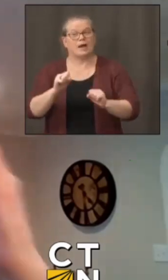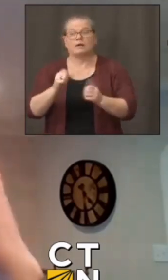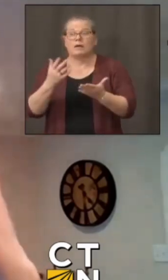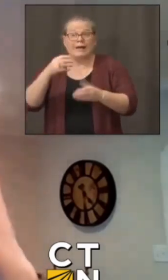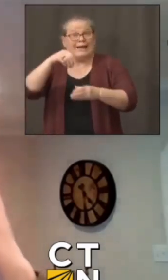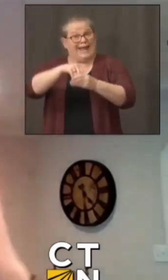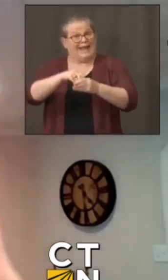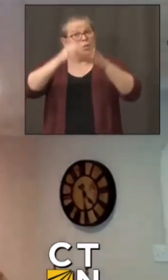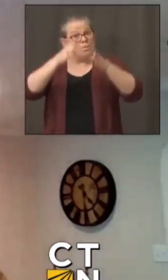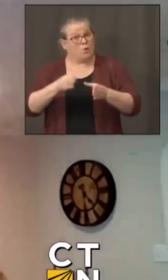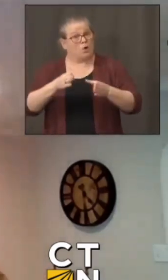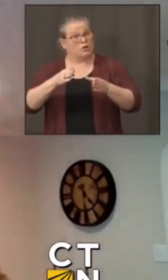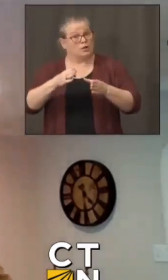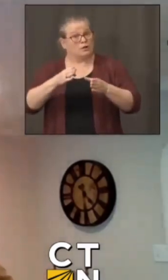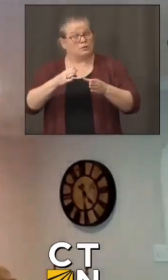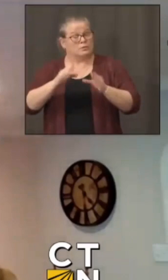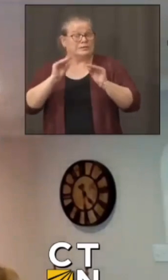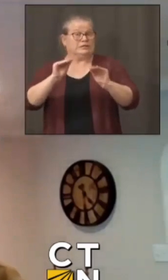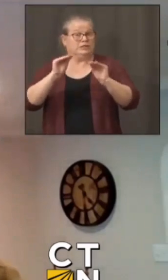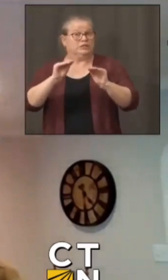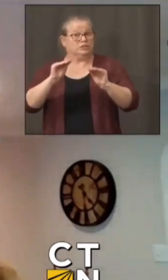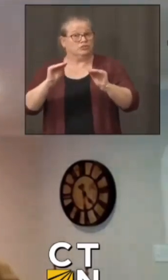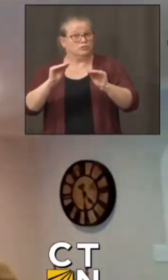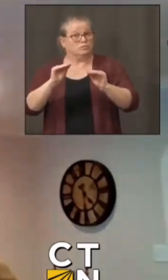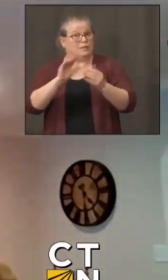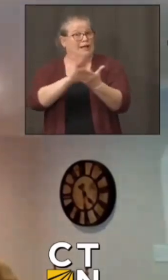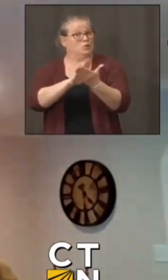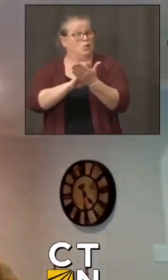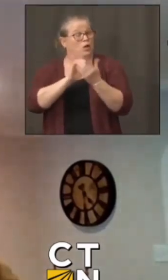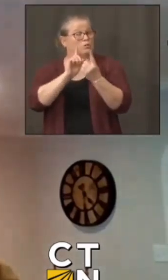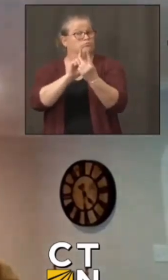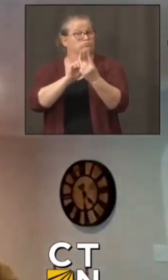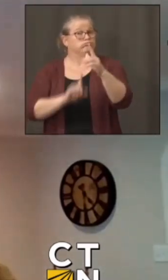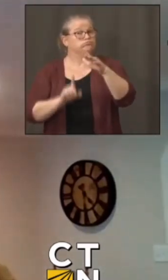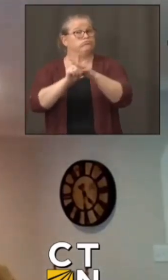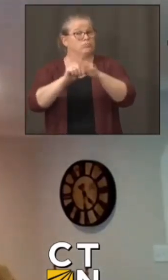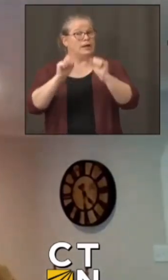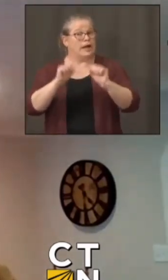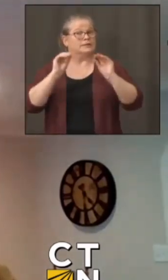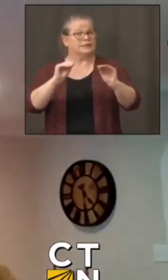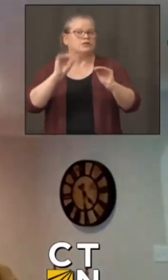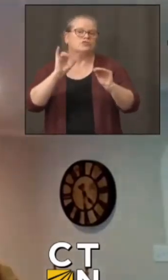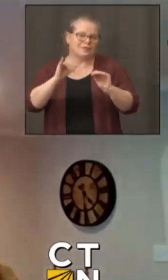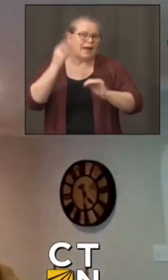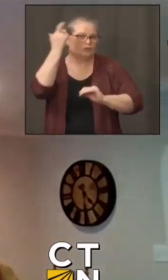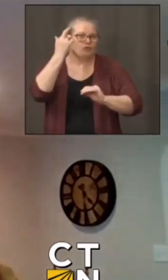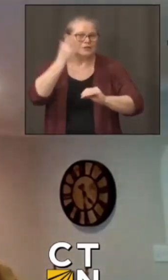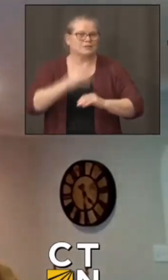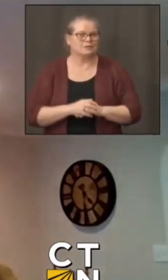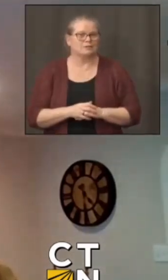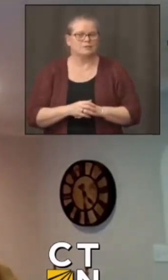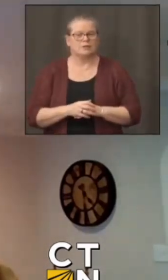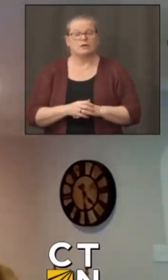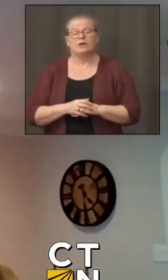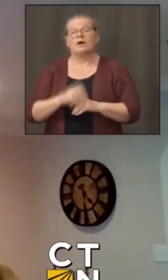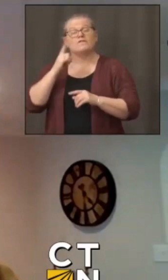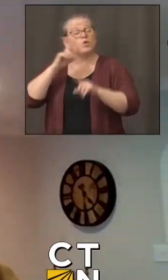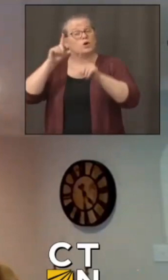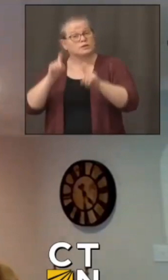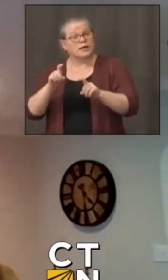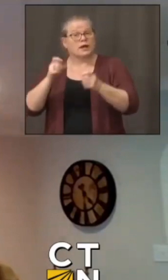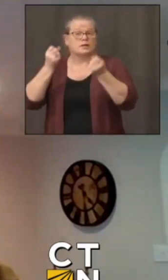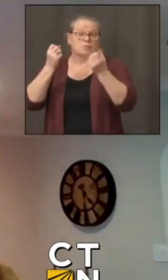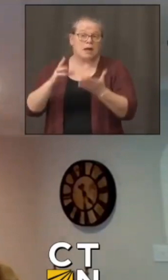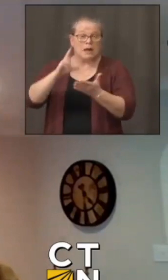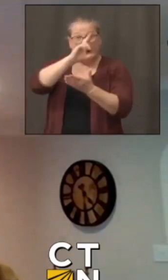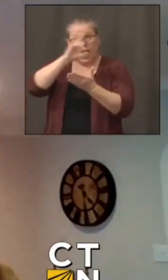terms of hospitalizations you know um many hospitals are doing covid testing on admission both for emergency and elective